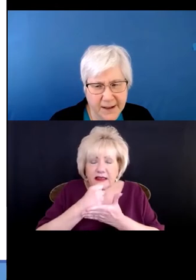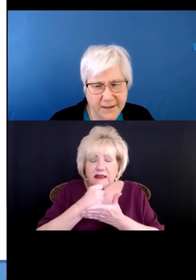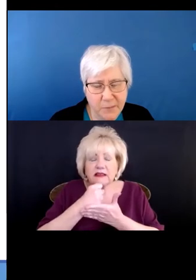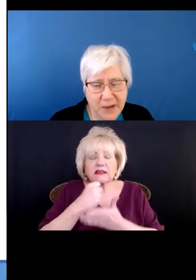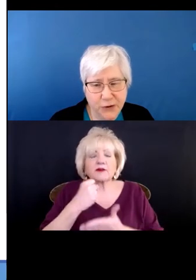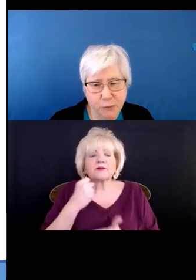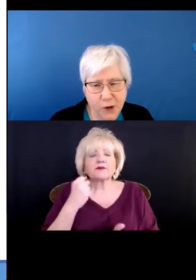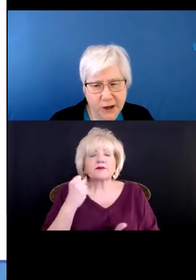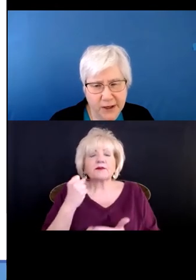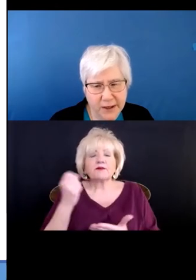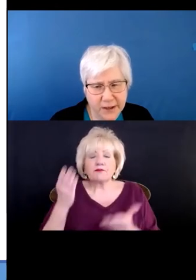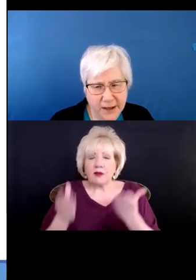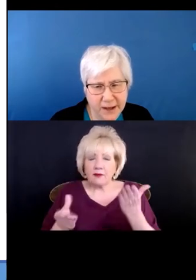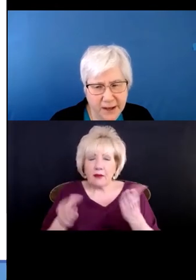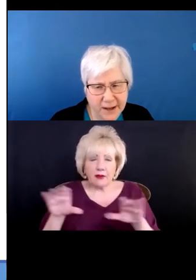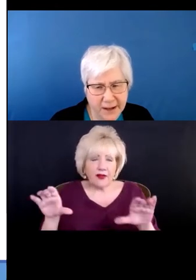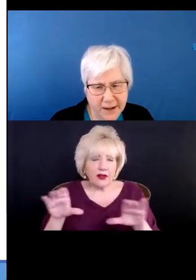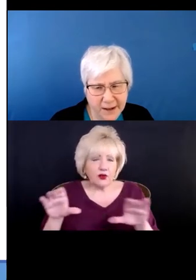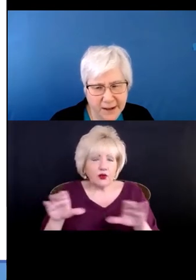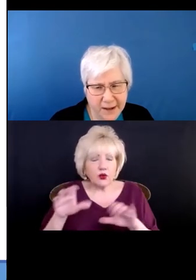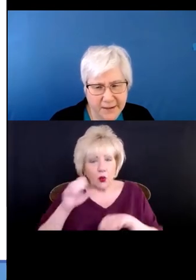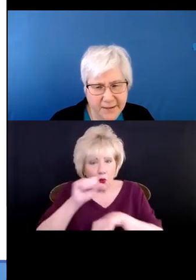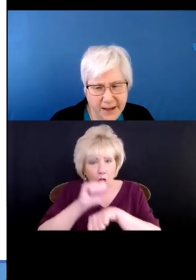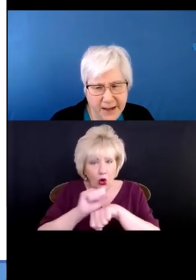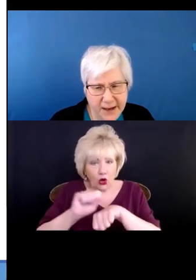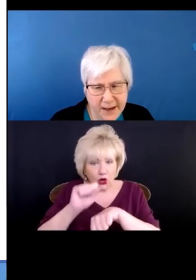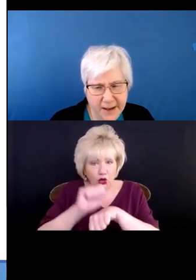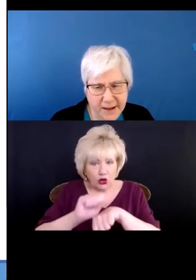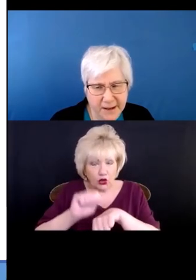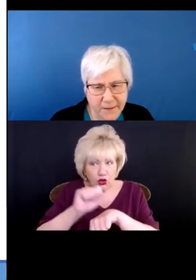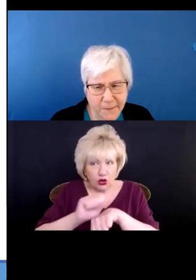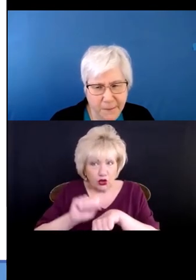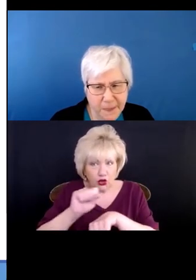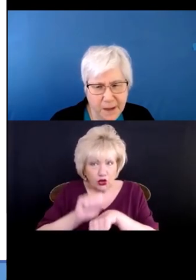They may do work. They